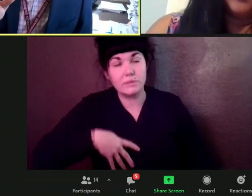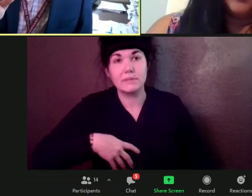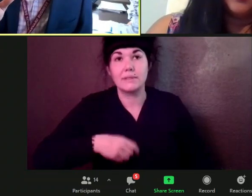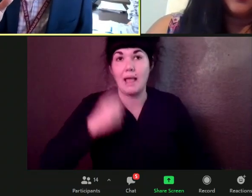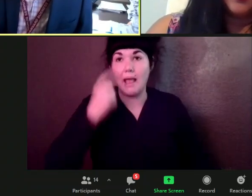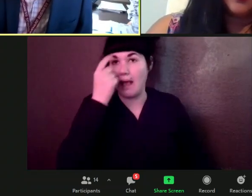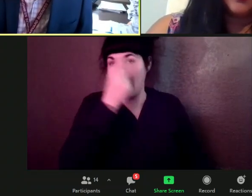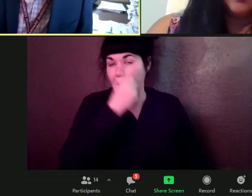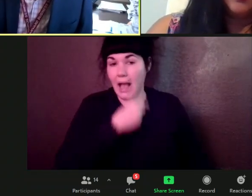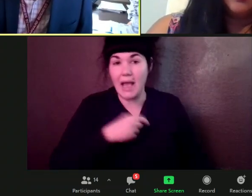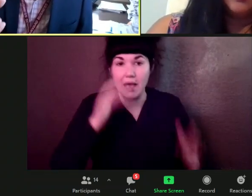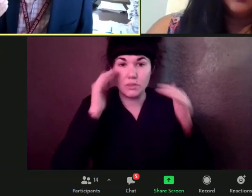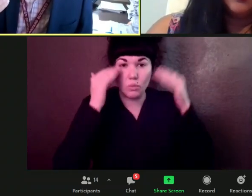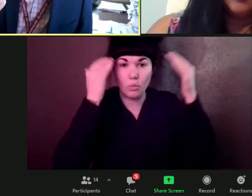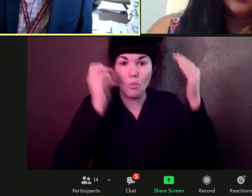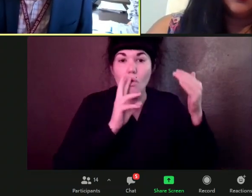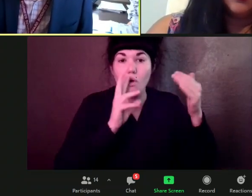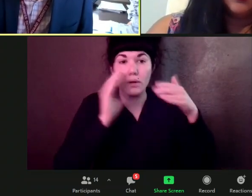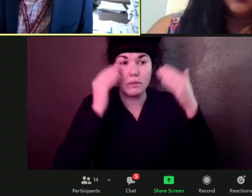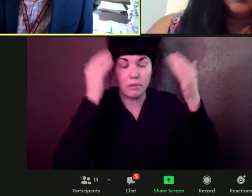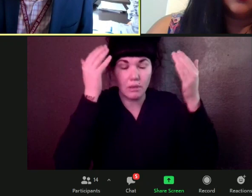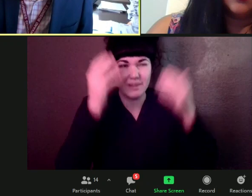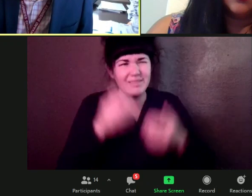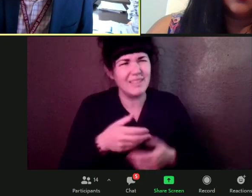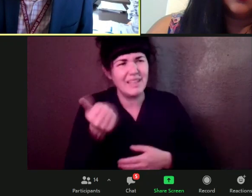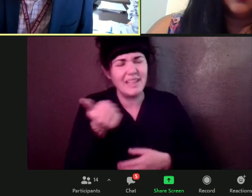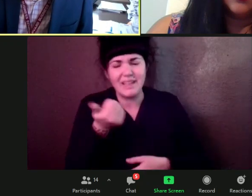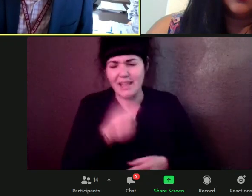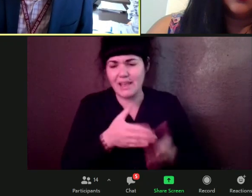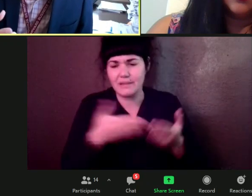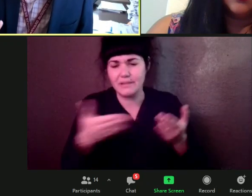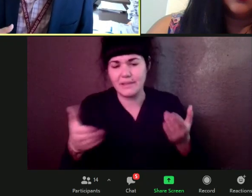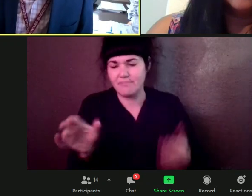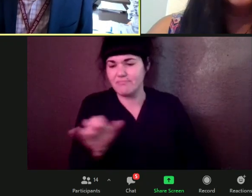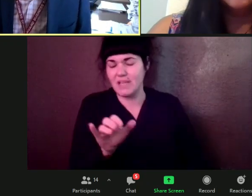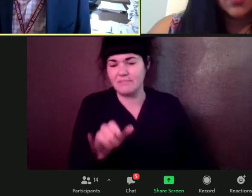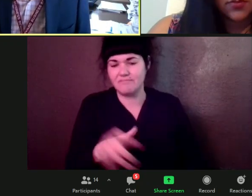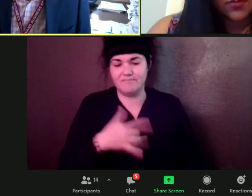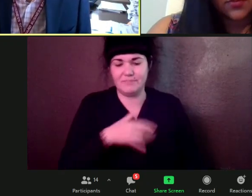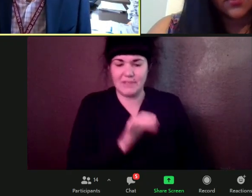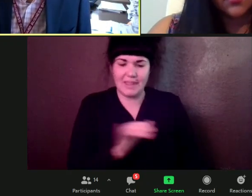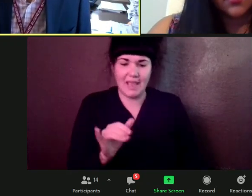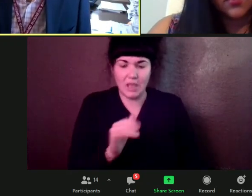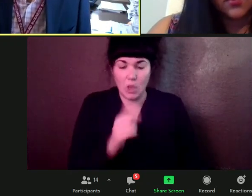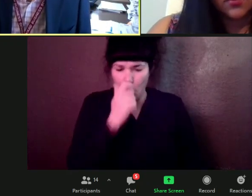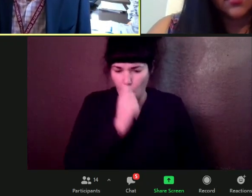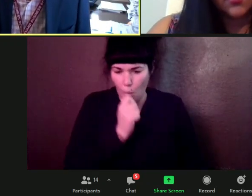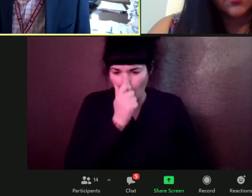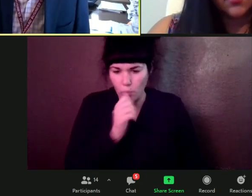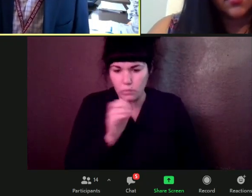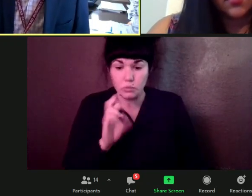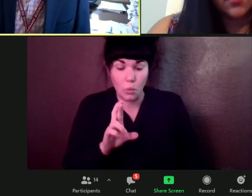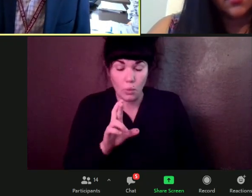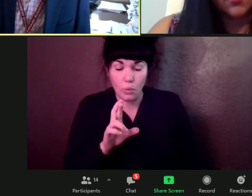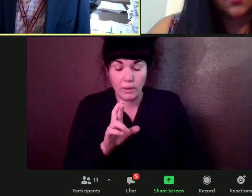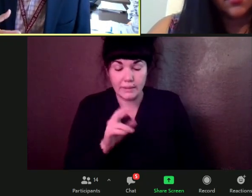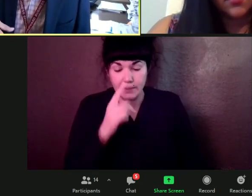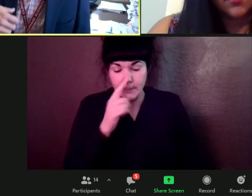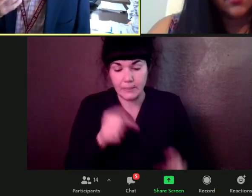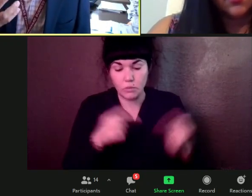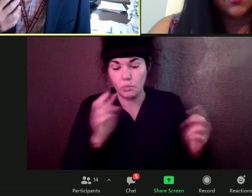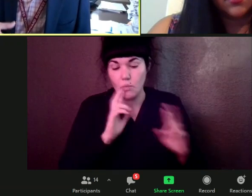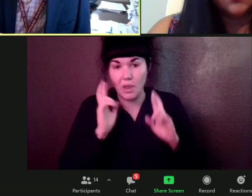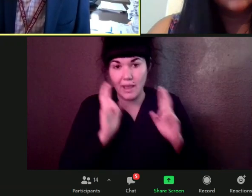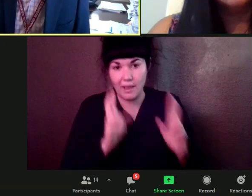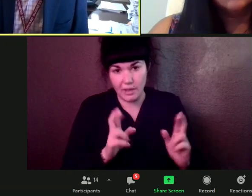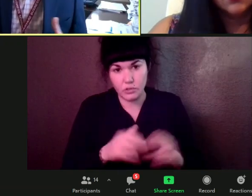would be similar to having, uh, either a cold or, or an allergic reaction to something. And that's mainly going to